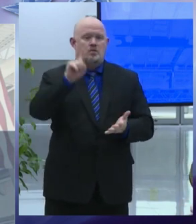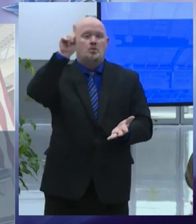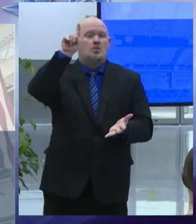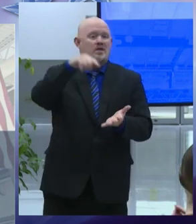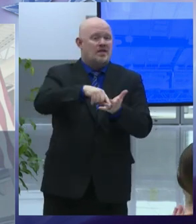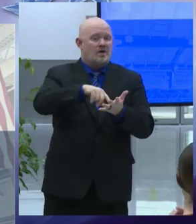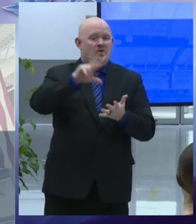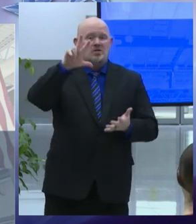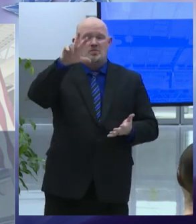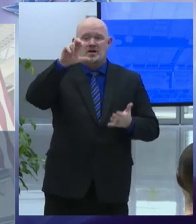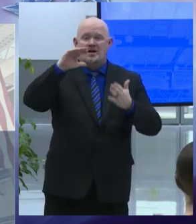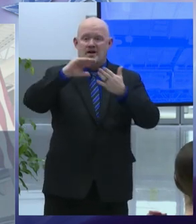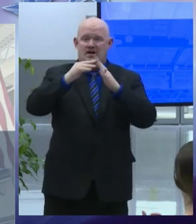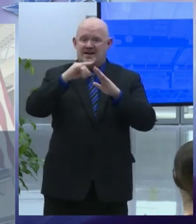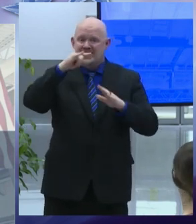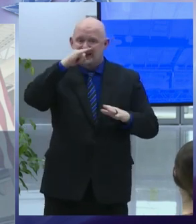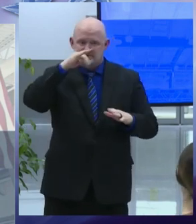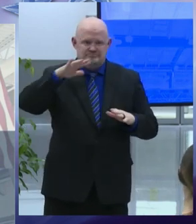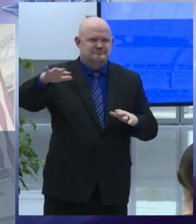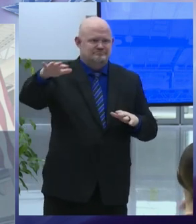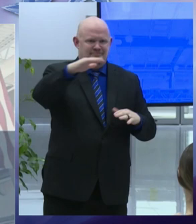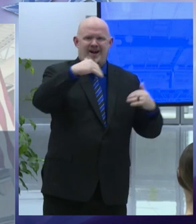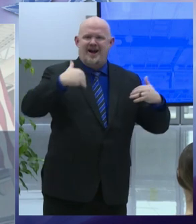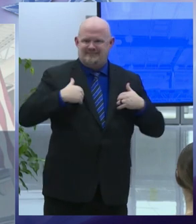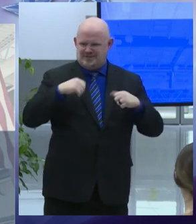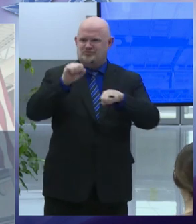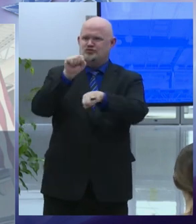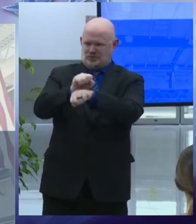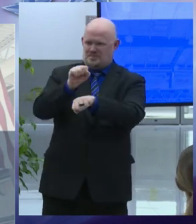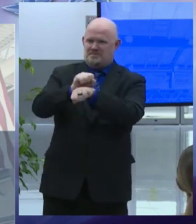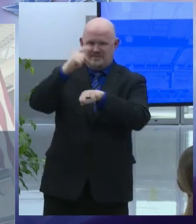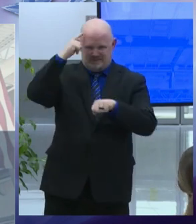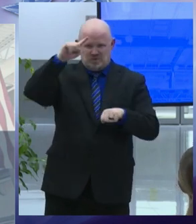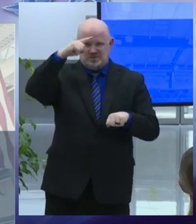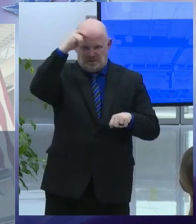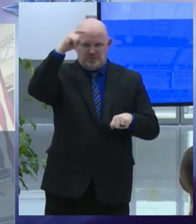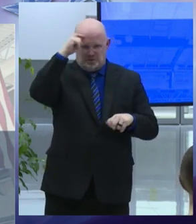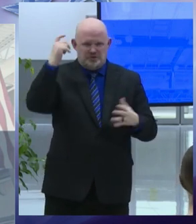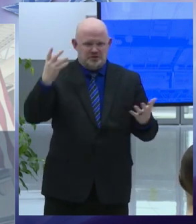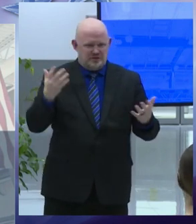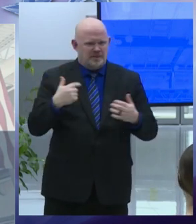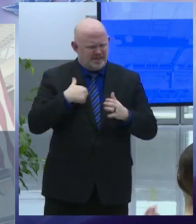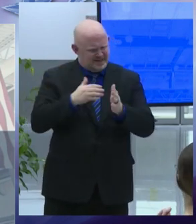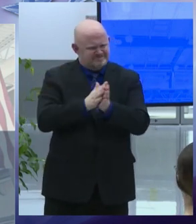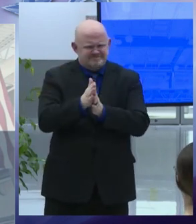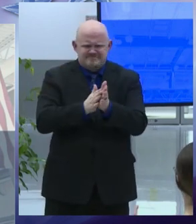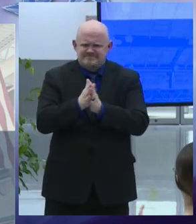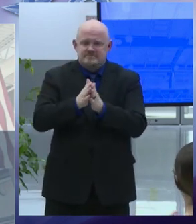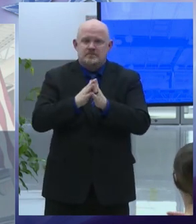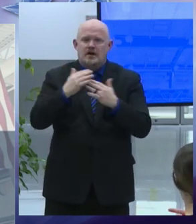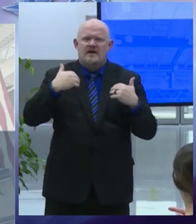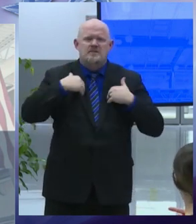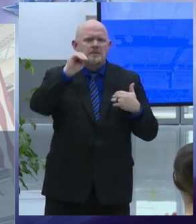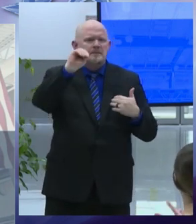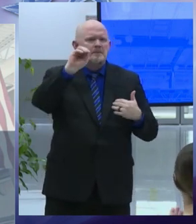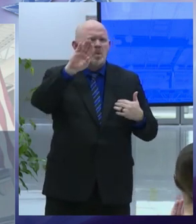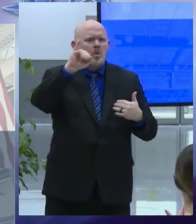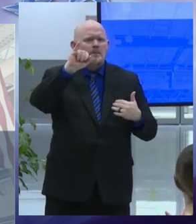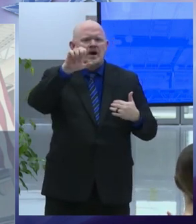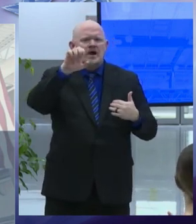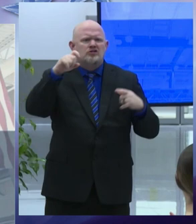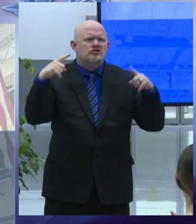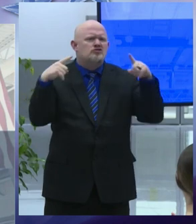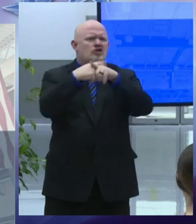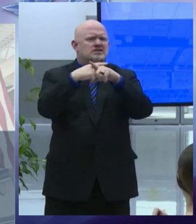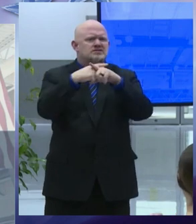resources mobile crisis program to work with syracuse police and other mental health and addiction programs for alternative response to emergency calls and